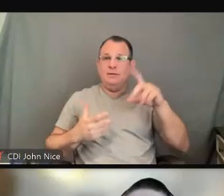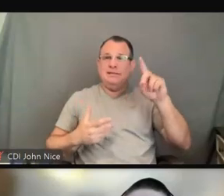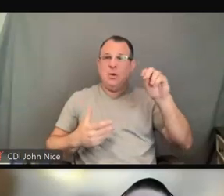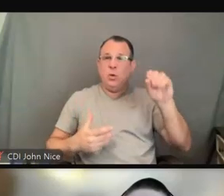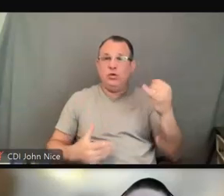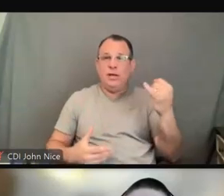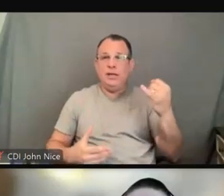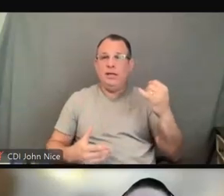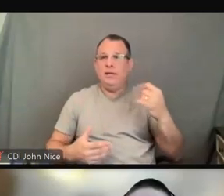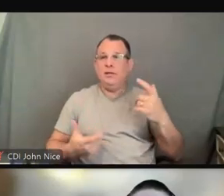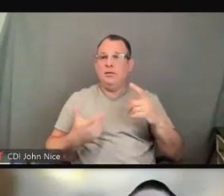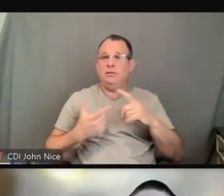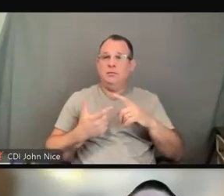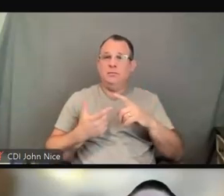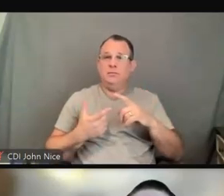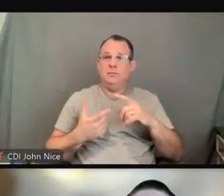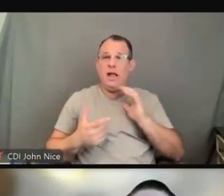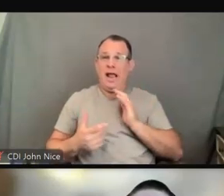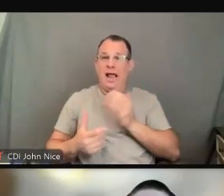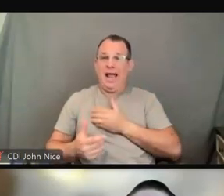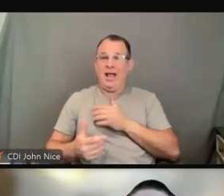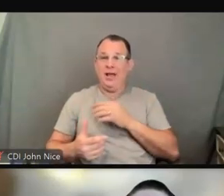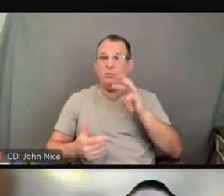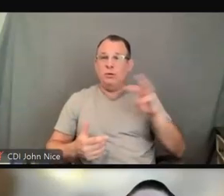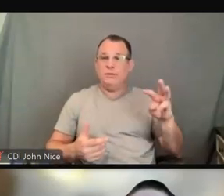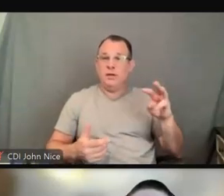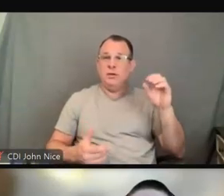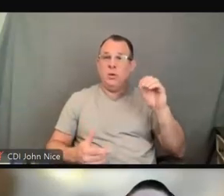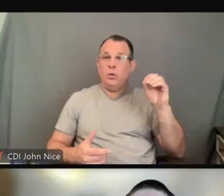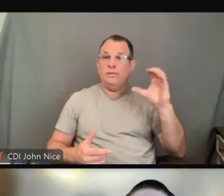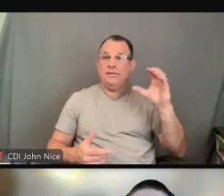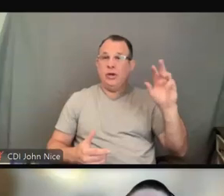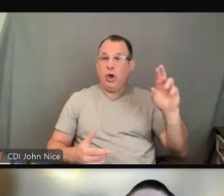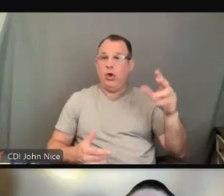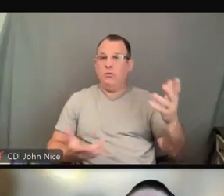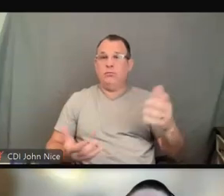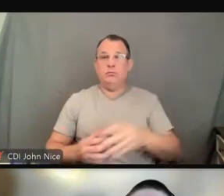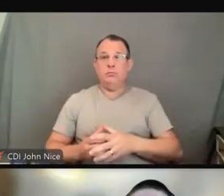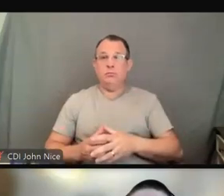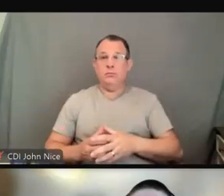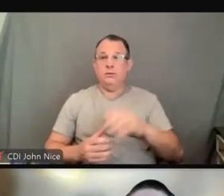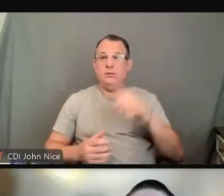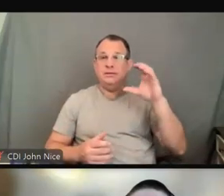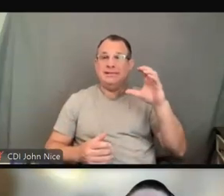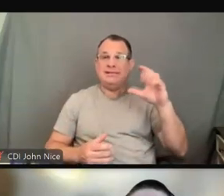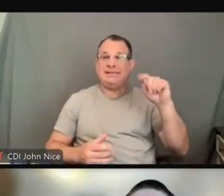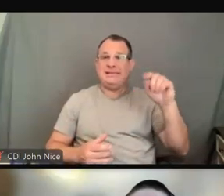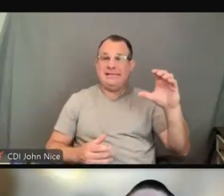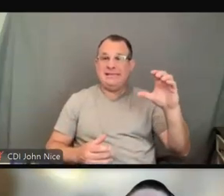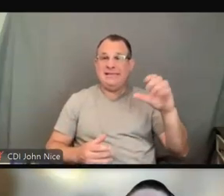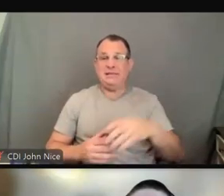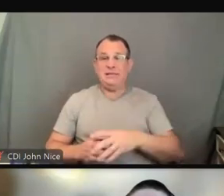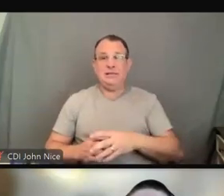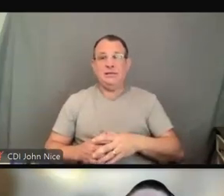our own website at OCR, Centers for Disease Control, National Institute